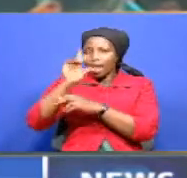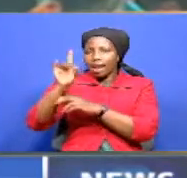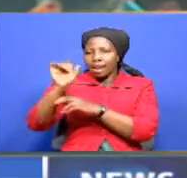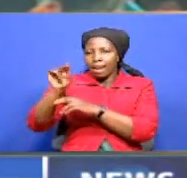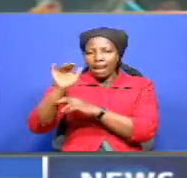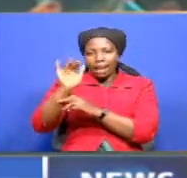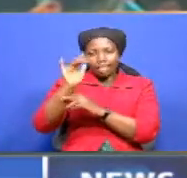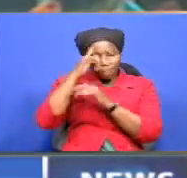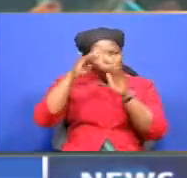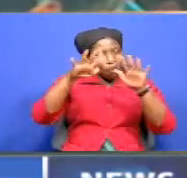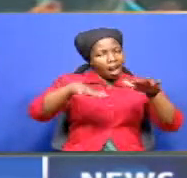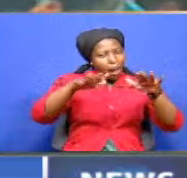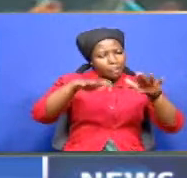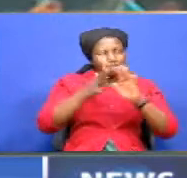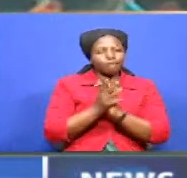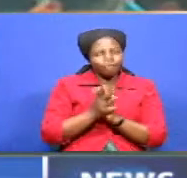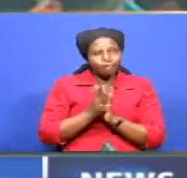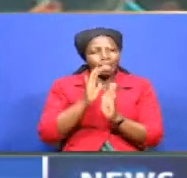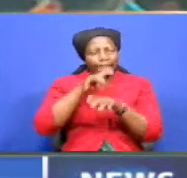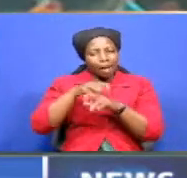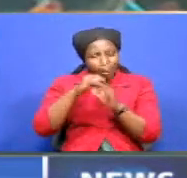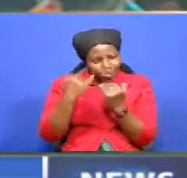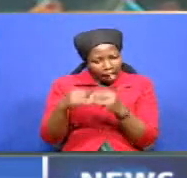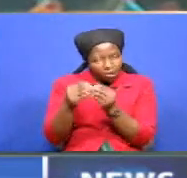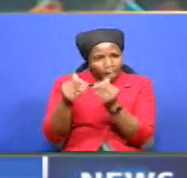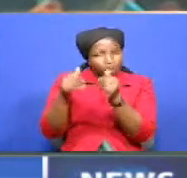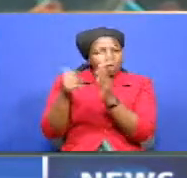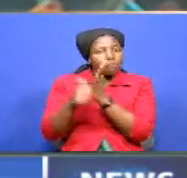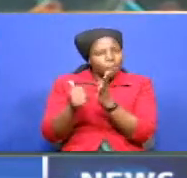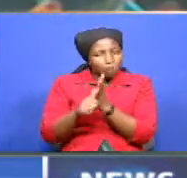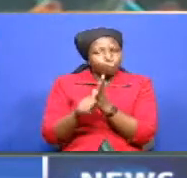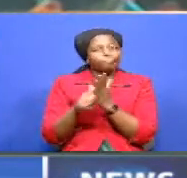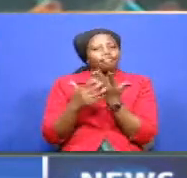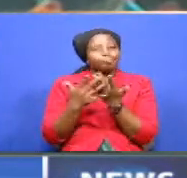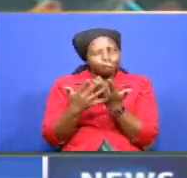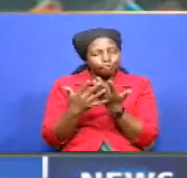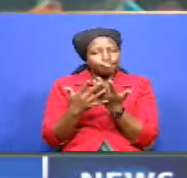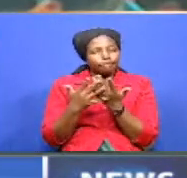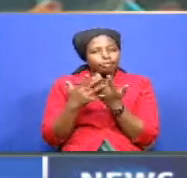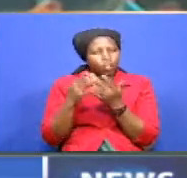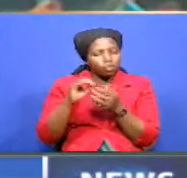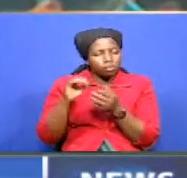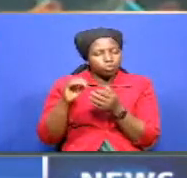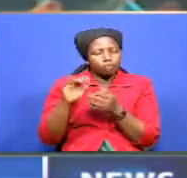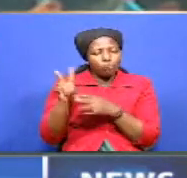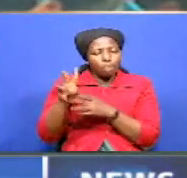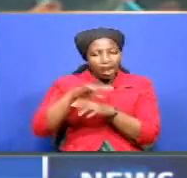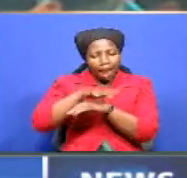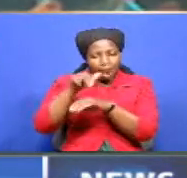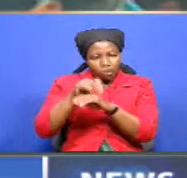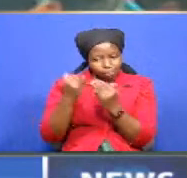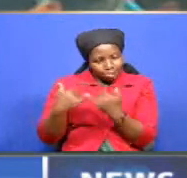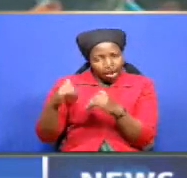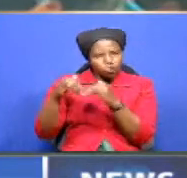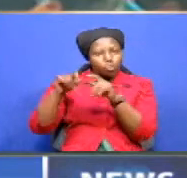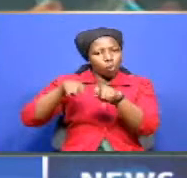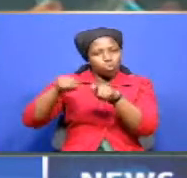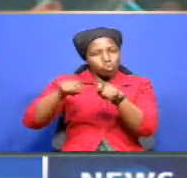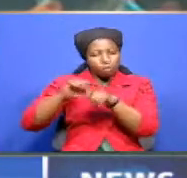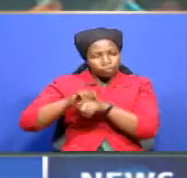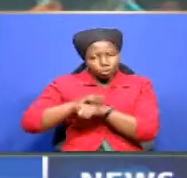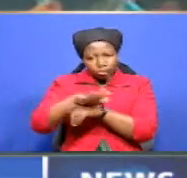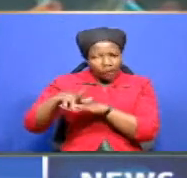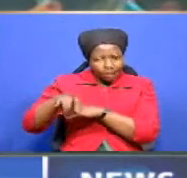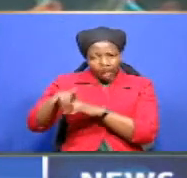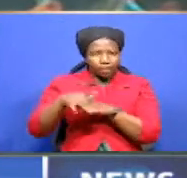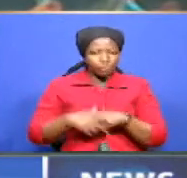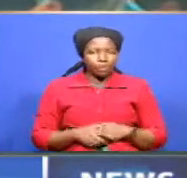over measures taken by the two nations in containing the spread of the deadly virus. East African Community and Regional Development Cabinet